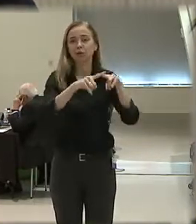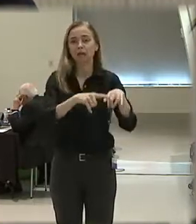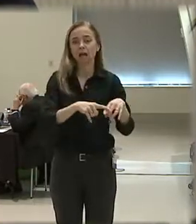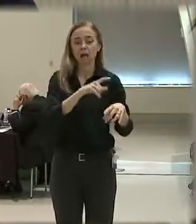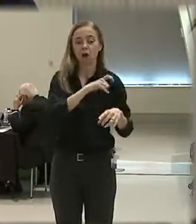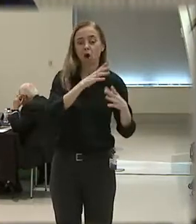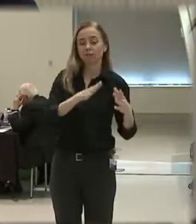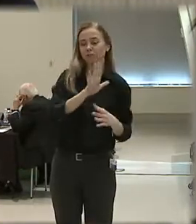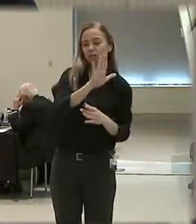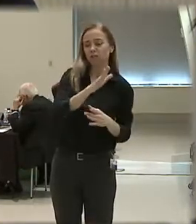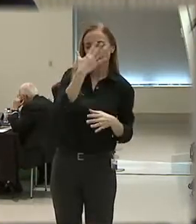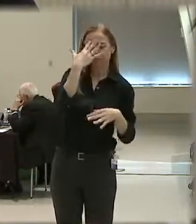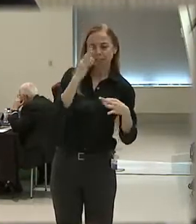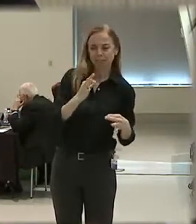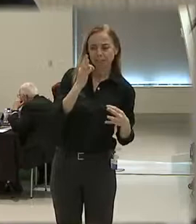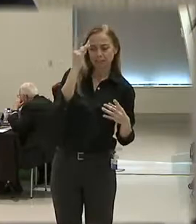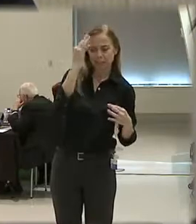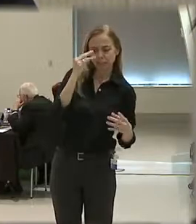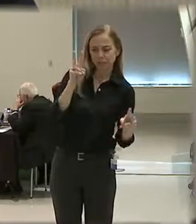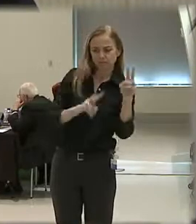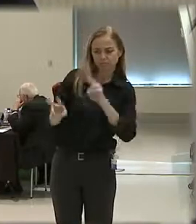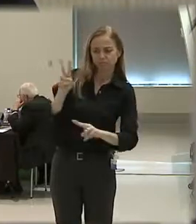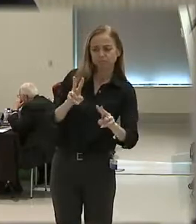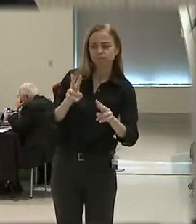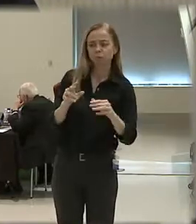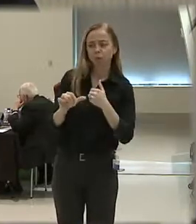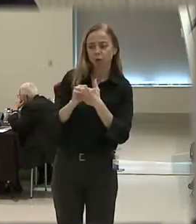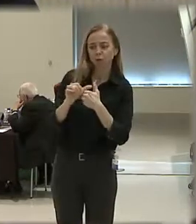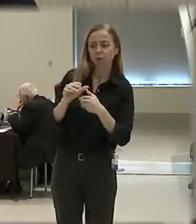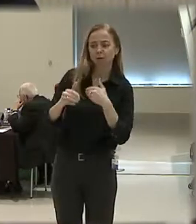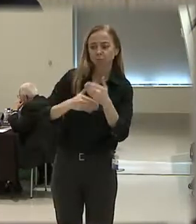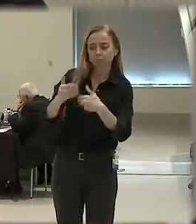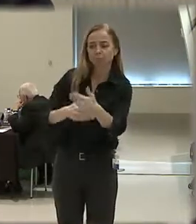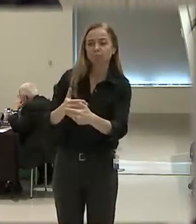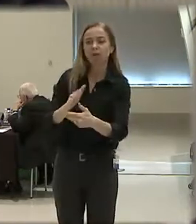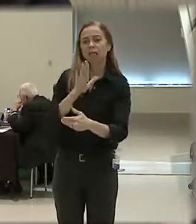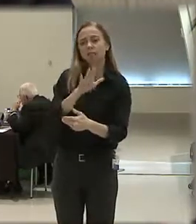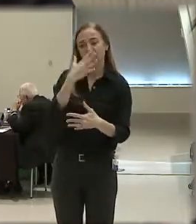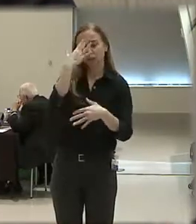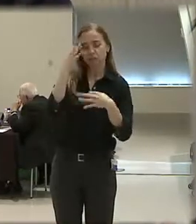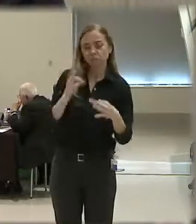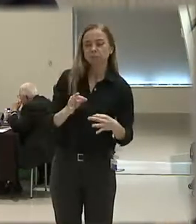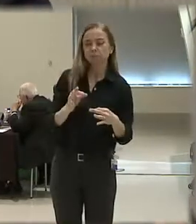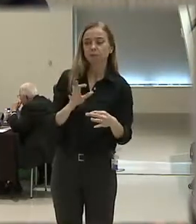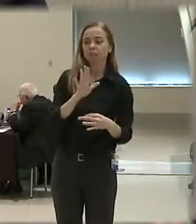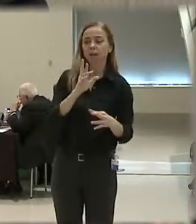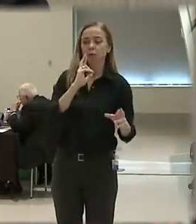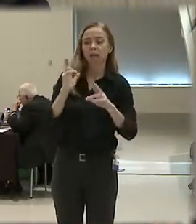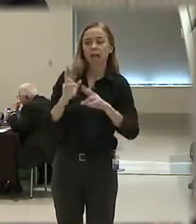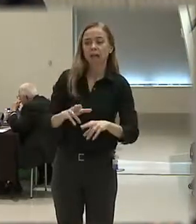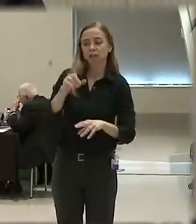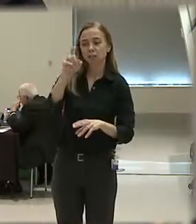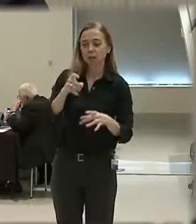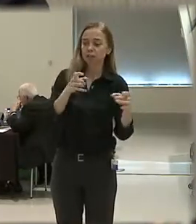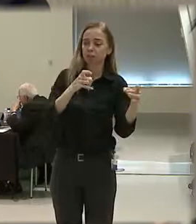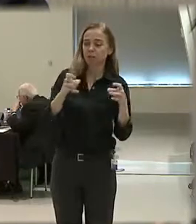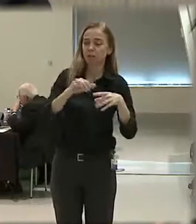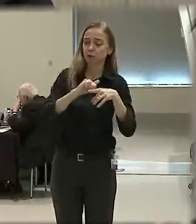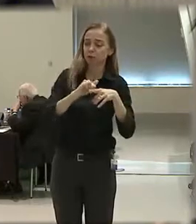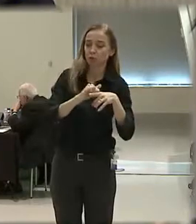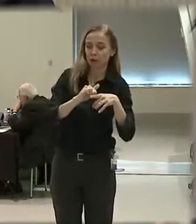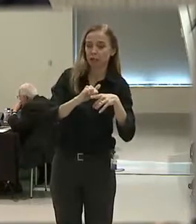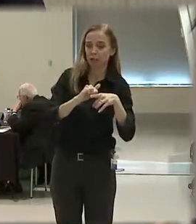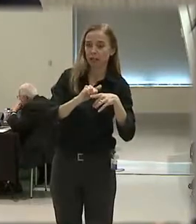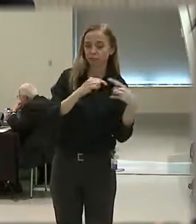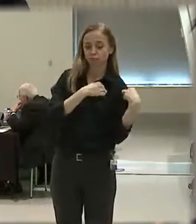judgment of the situation and the threat as he or she sees it. The officer's judgment and his subsequent reaction must be governed by the training he receives,